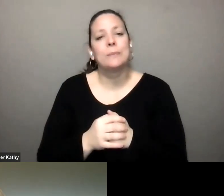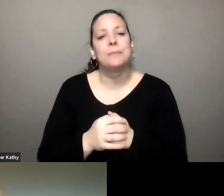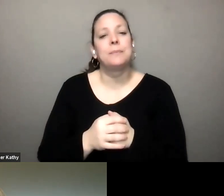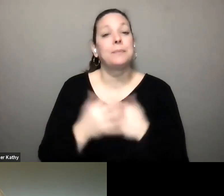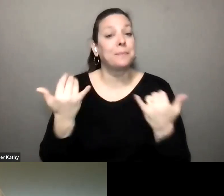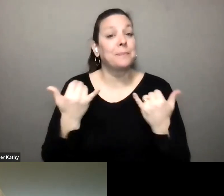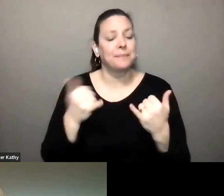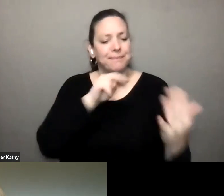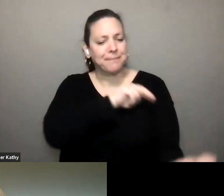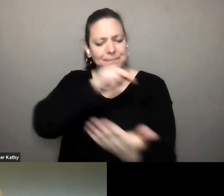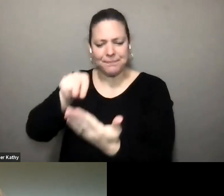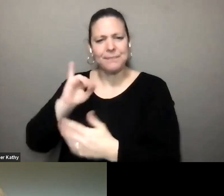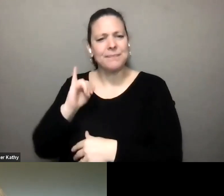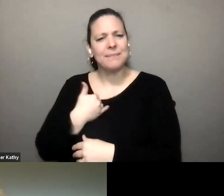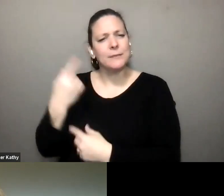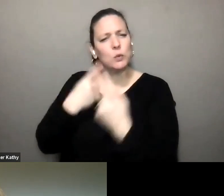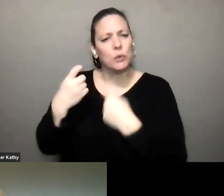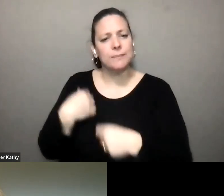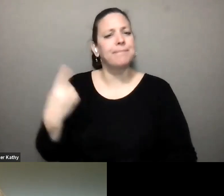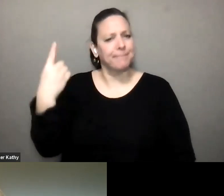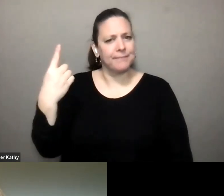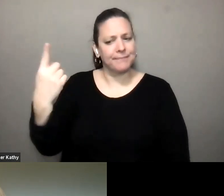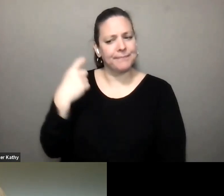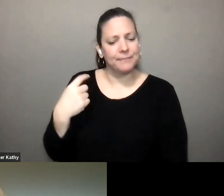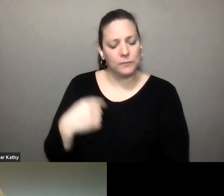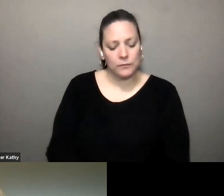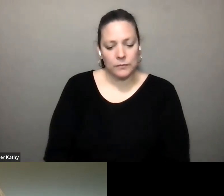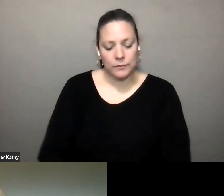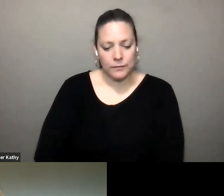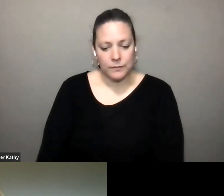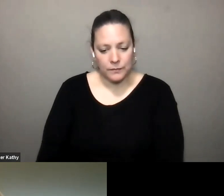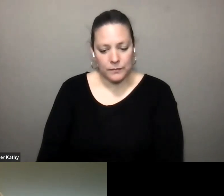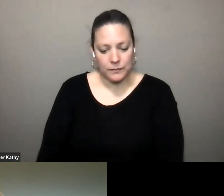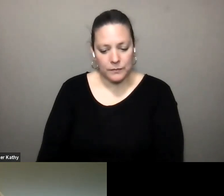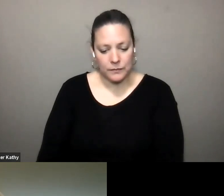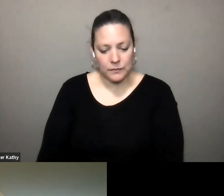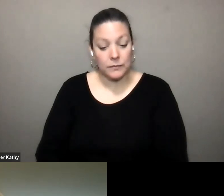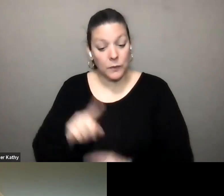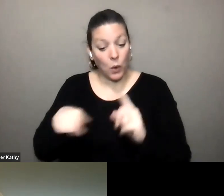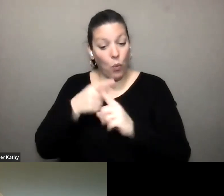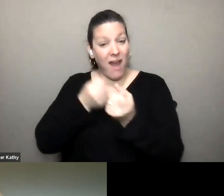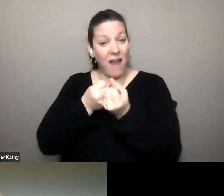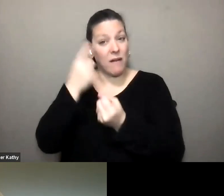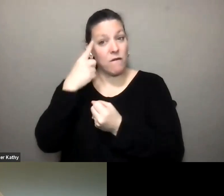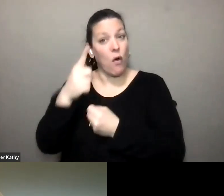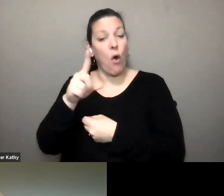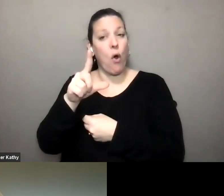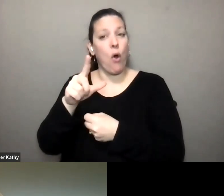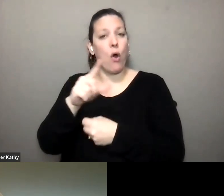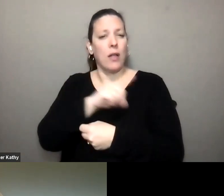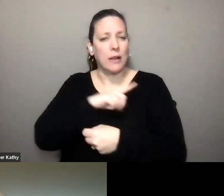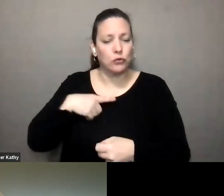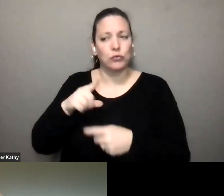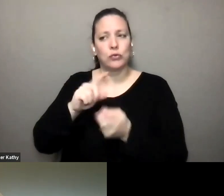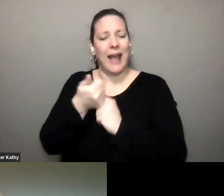the questions we had a question that asked when advocating for legislation are there any businesses